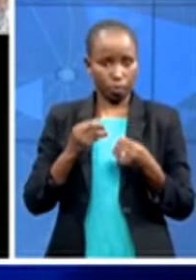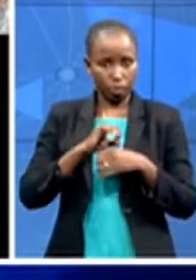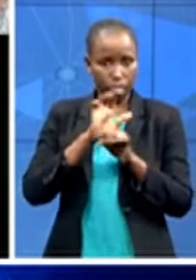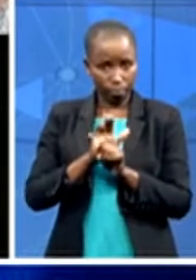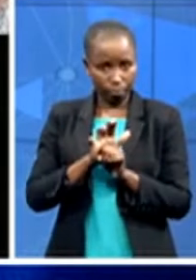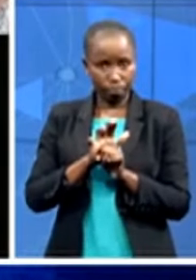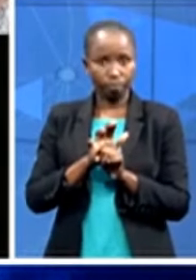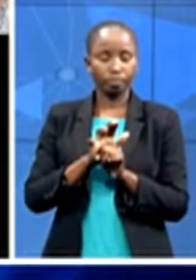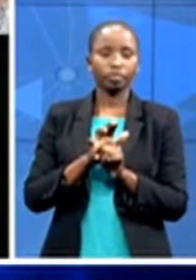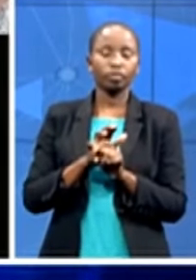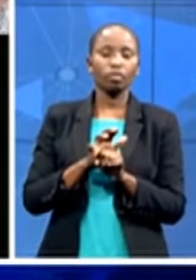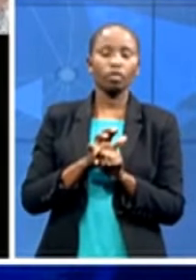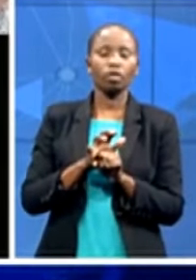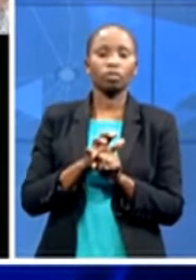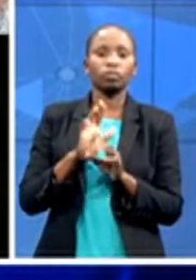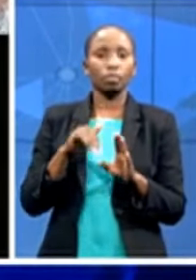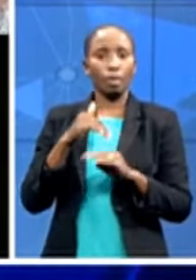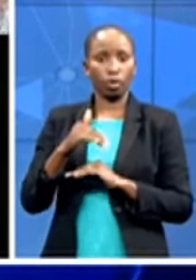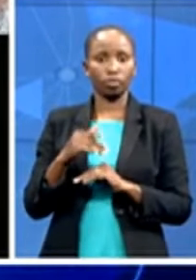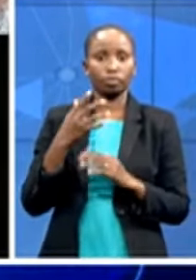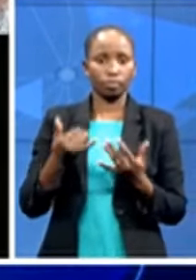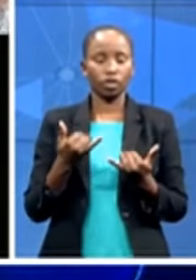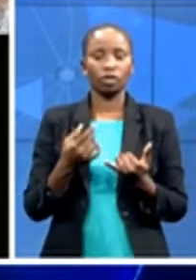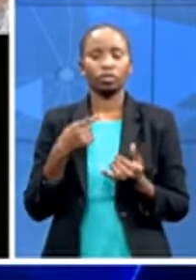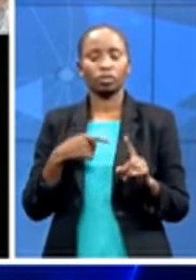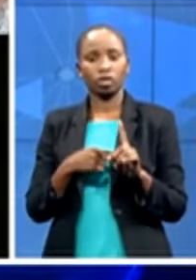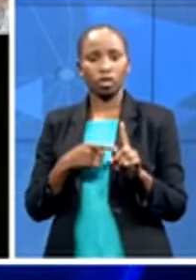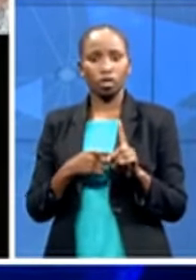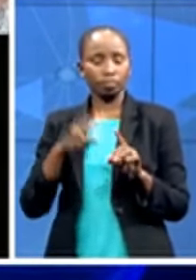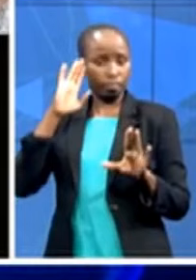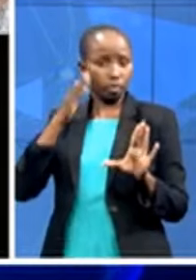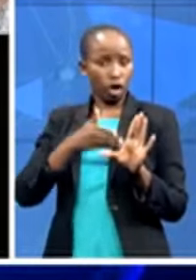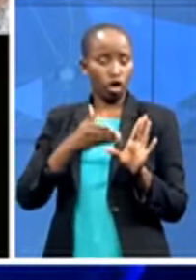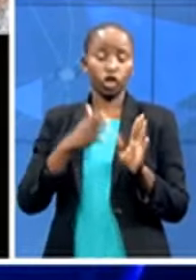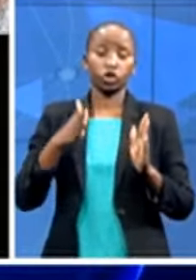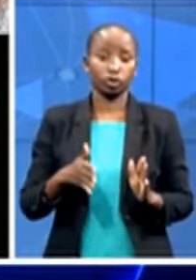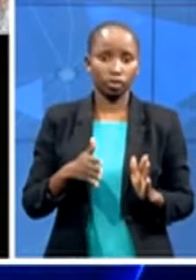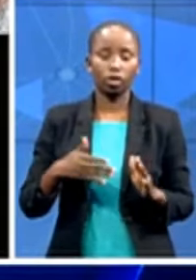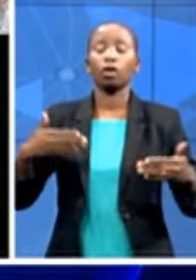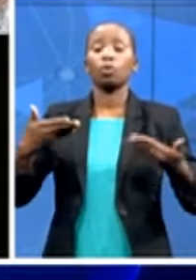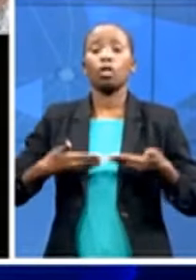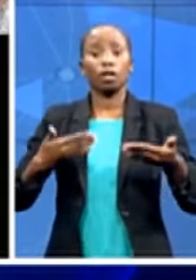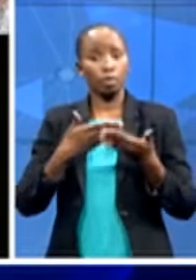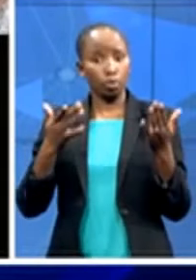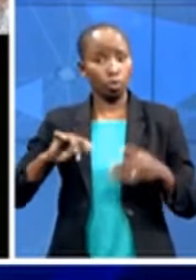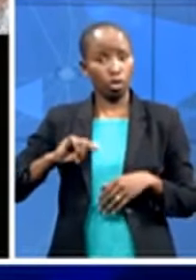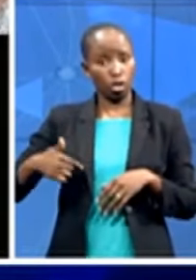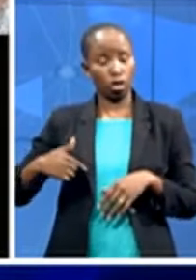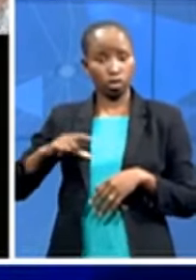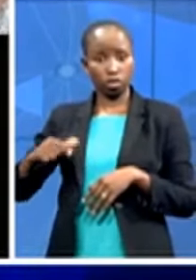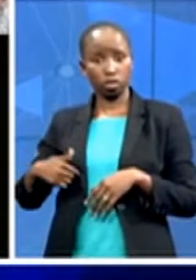psychiatrist a welcome to you all ladies as we await to be joined by our fourth participant